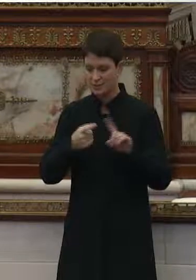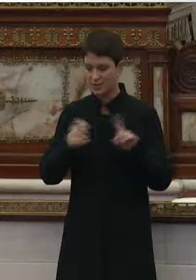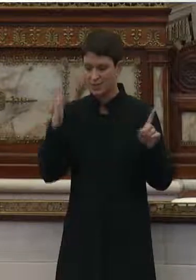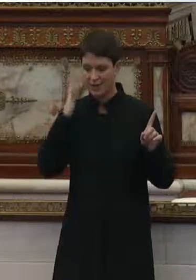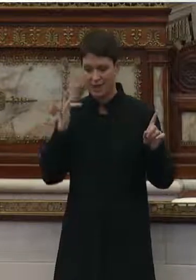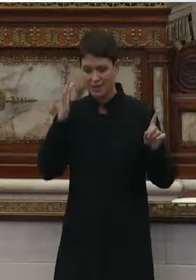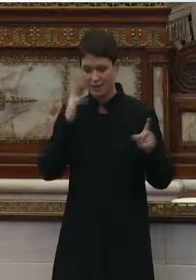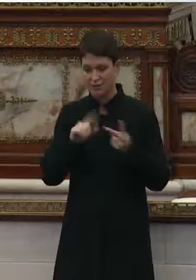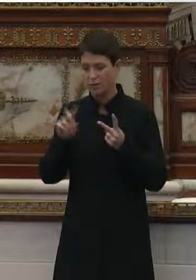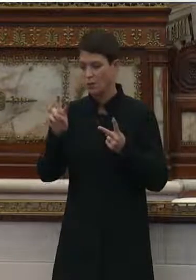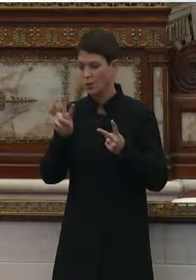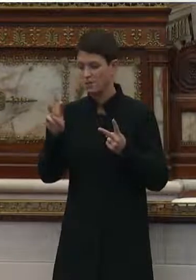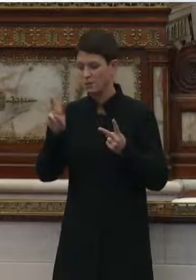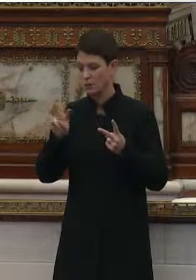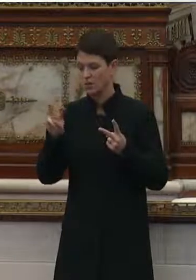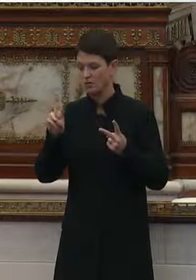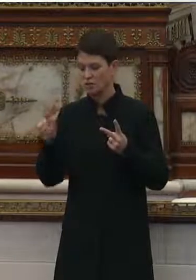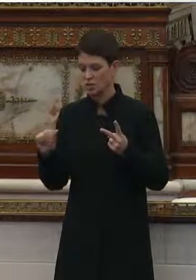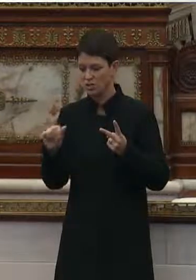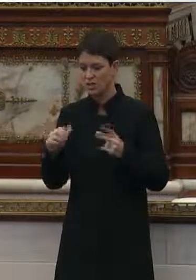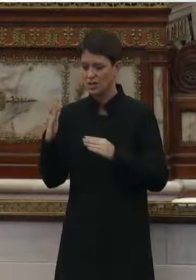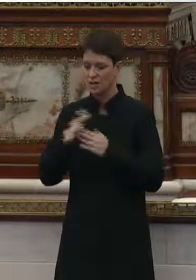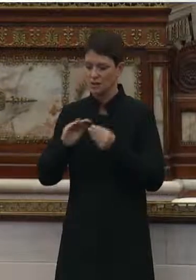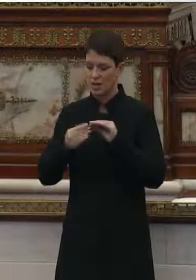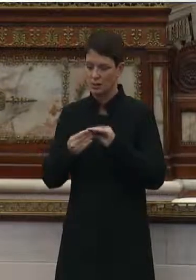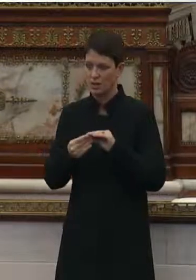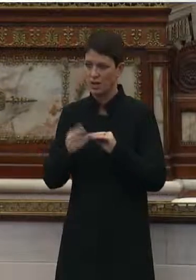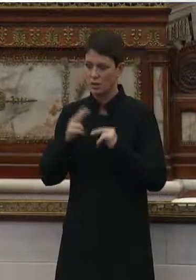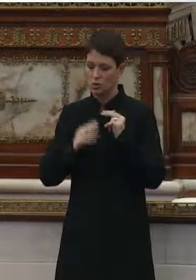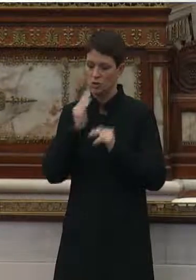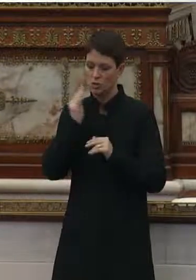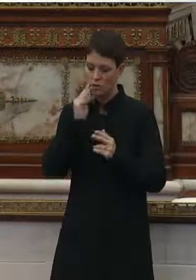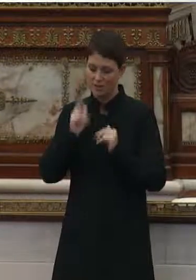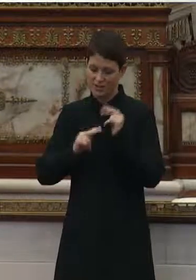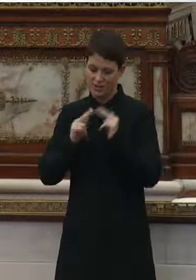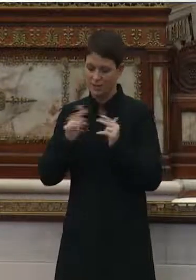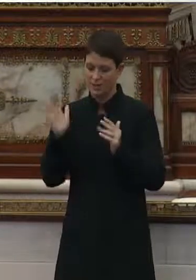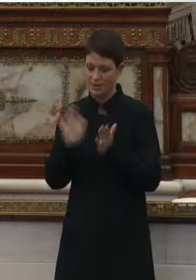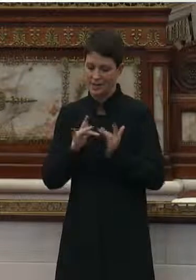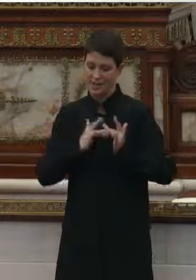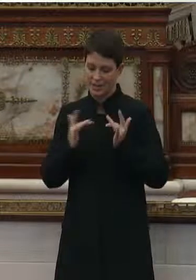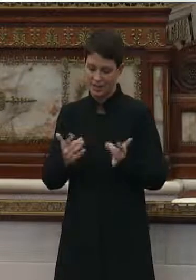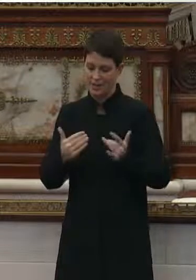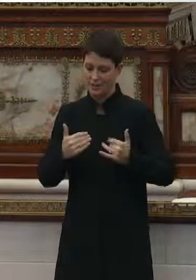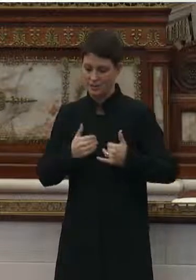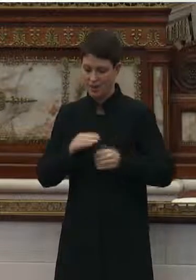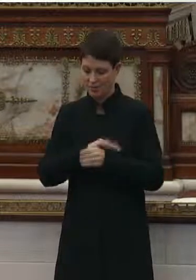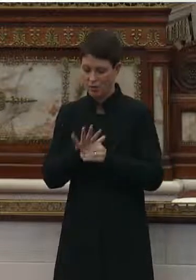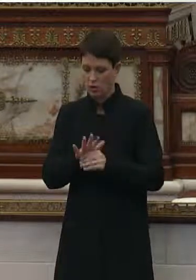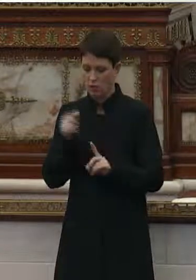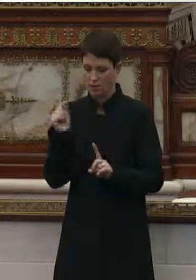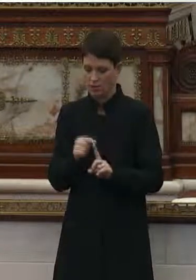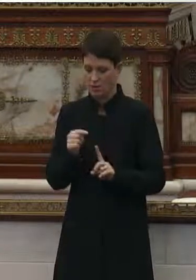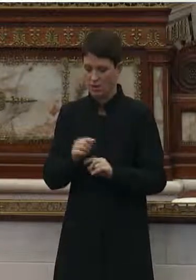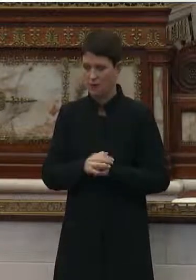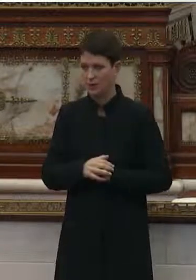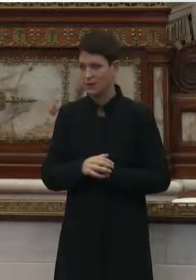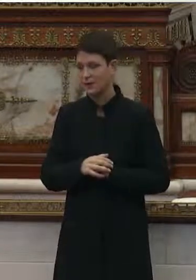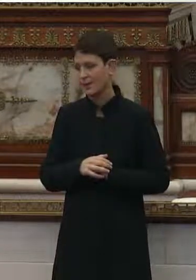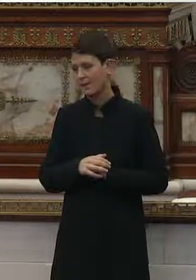and West Virginia that find that top-rated nursing home facilities were less likely to have COVID-19 cases.